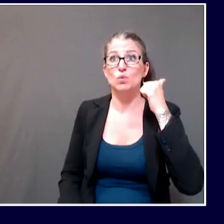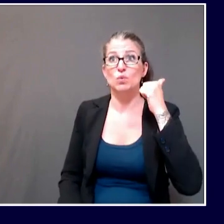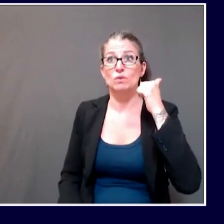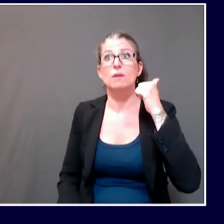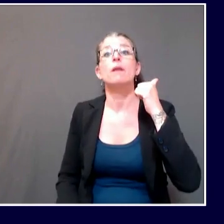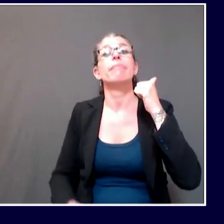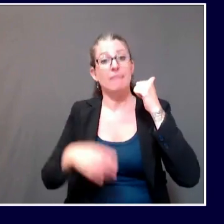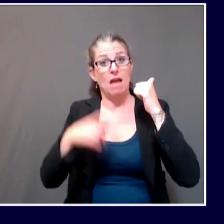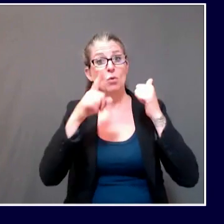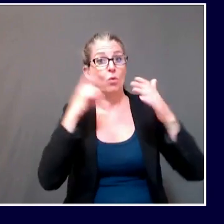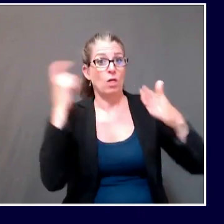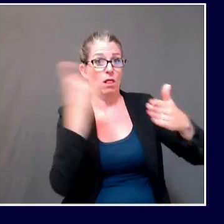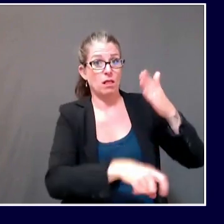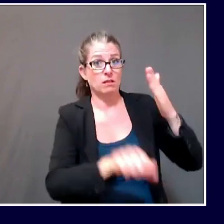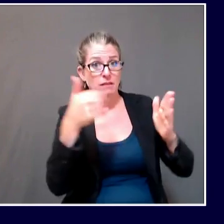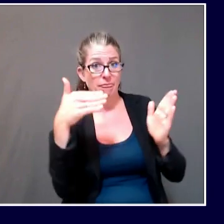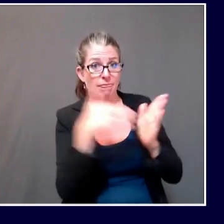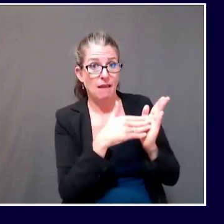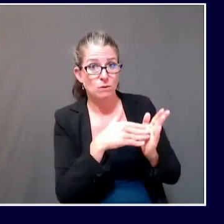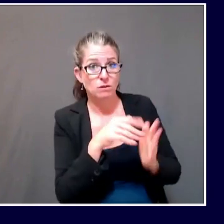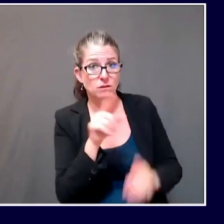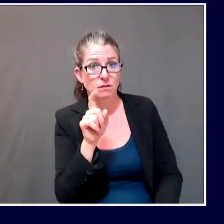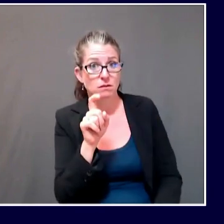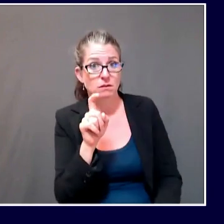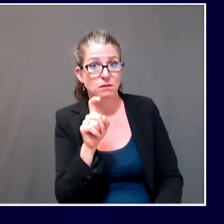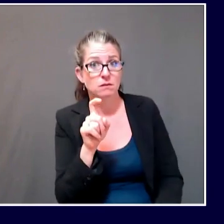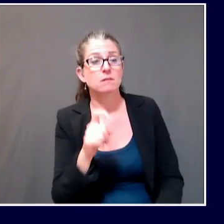I'll go ahead and start and then welcome others.